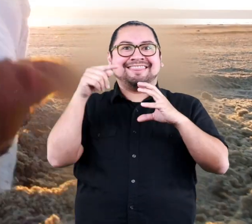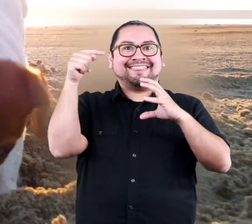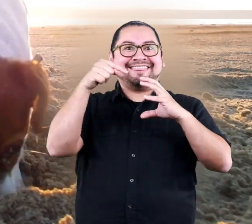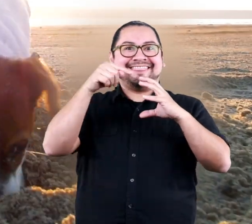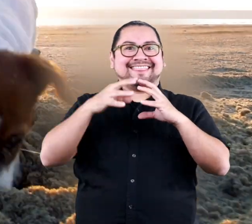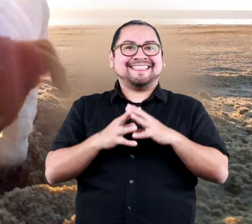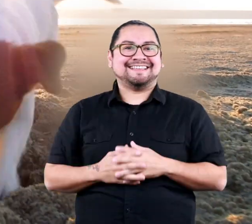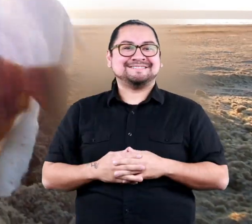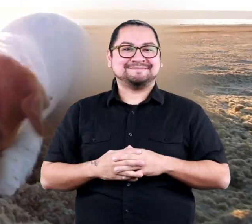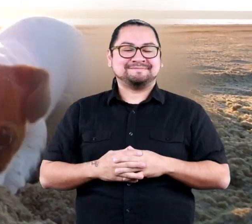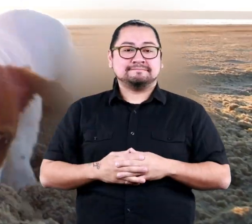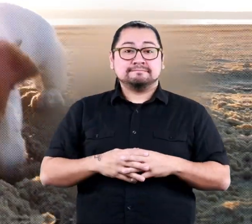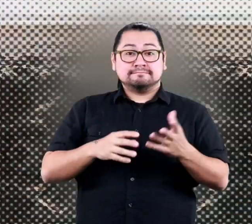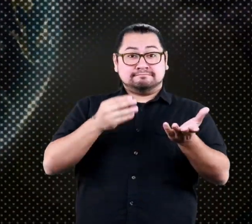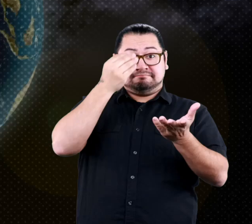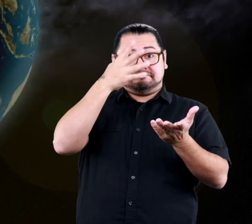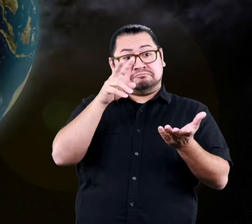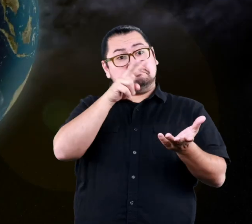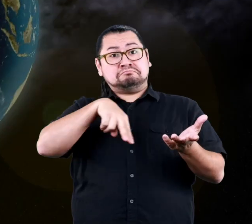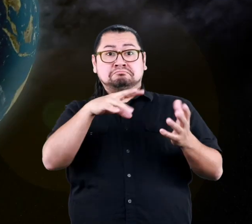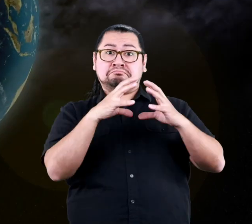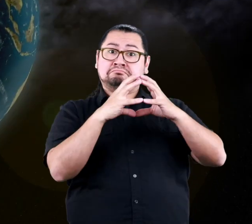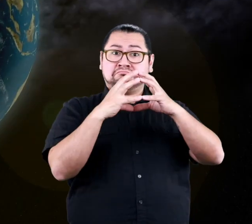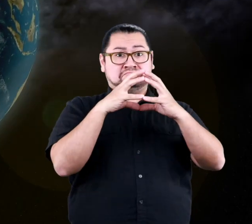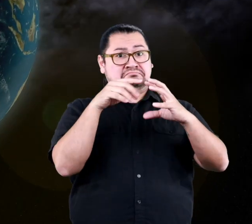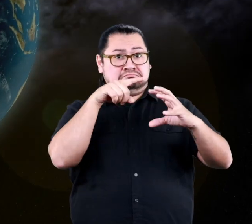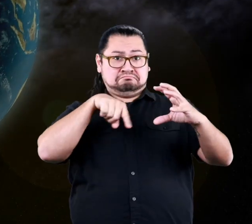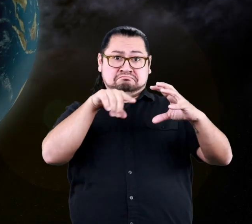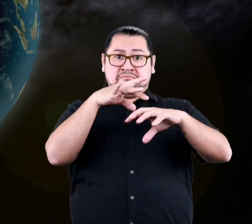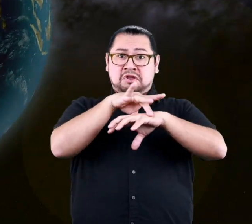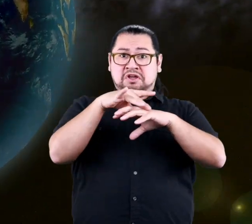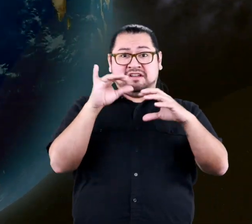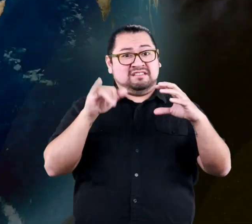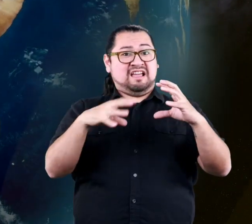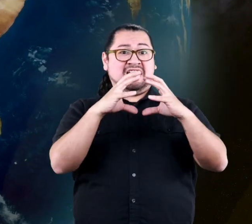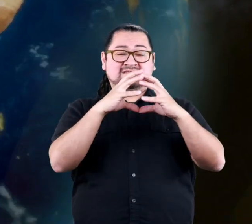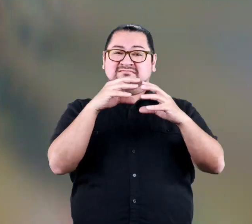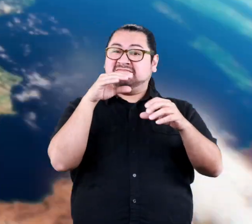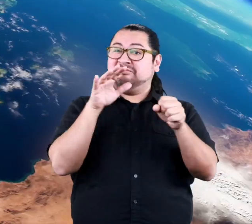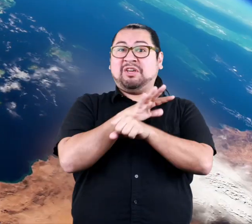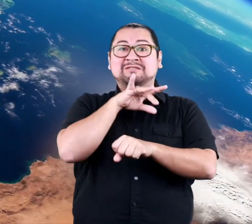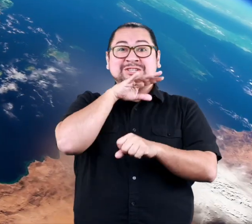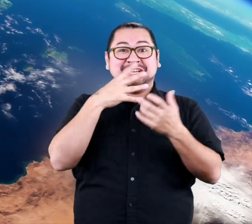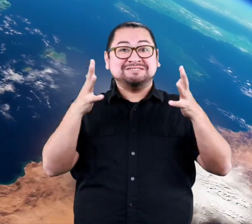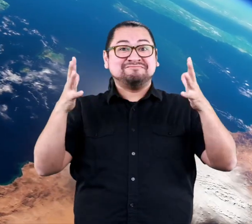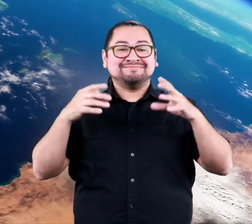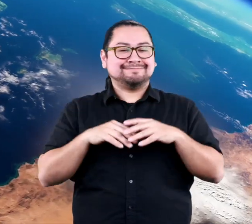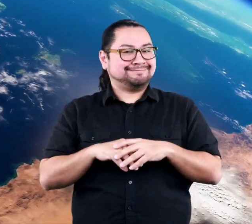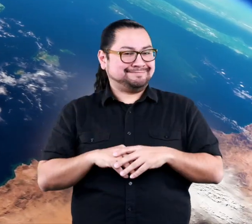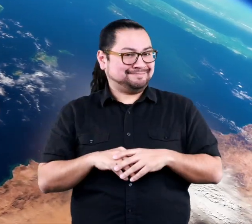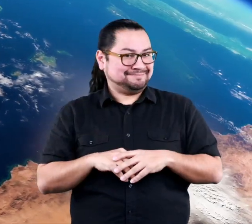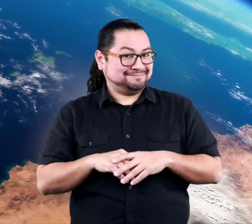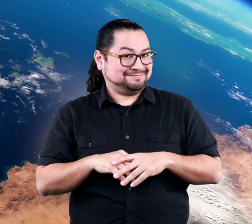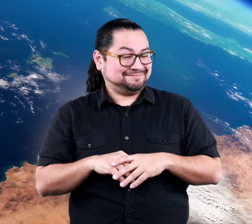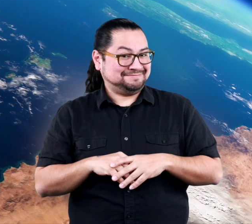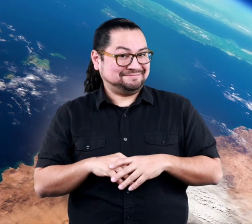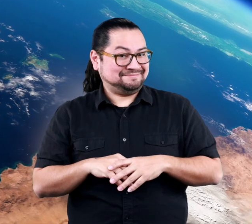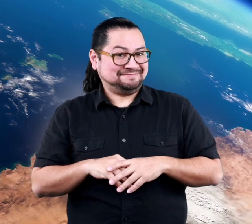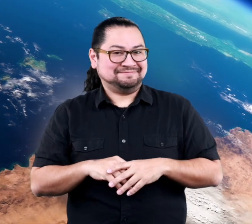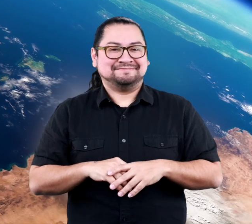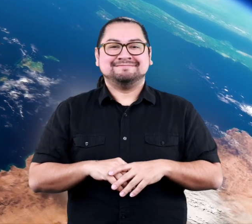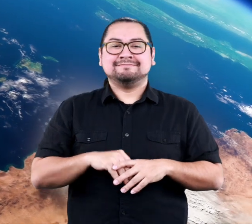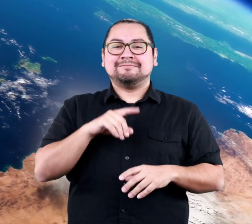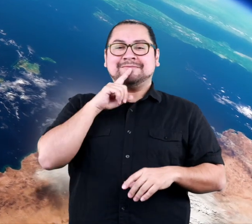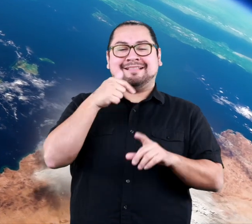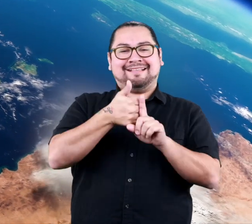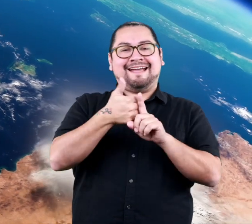the layers of the earth. In spite of the way it looks on the outside, the earth is not simply a giant ball